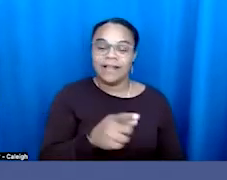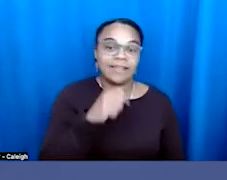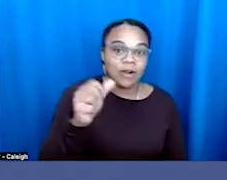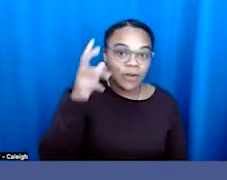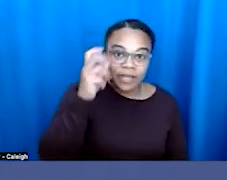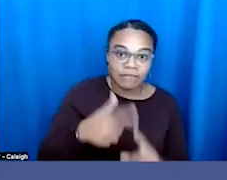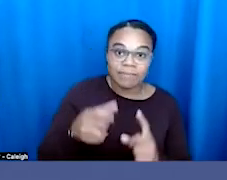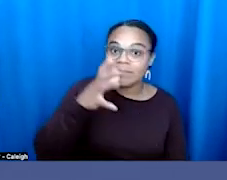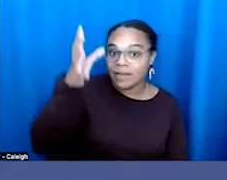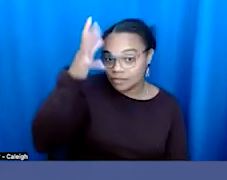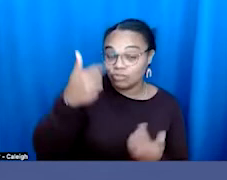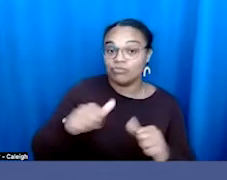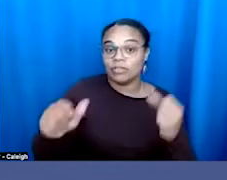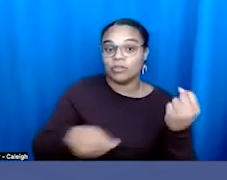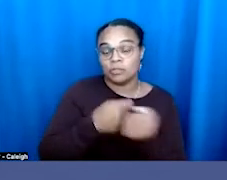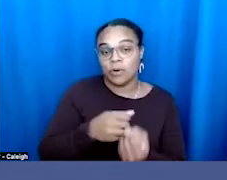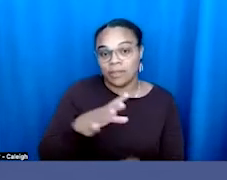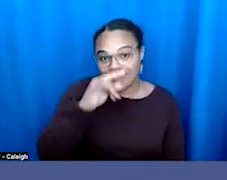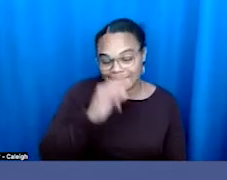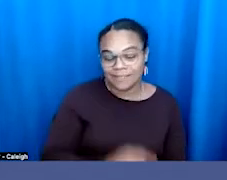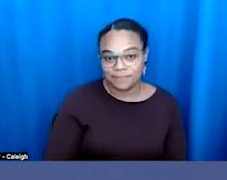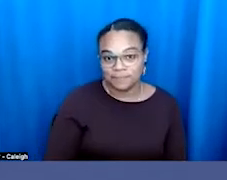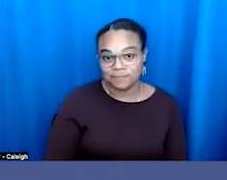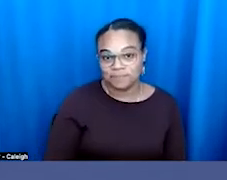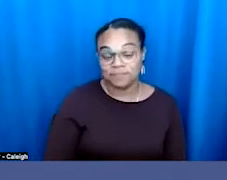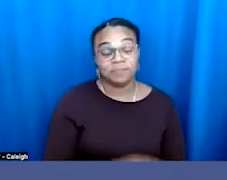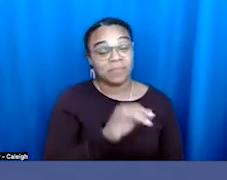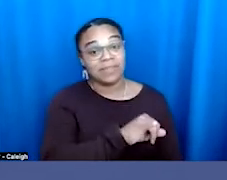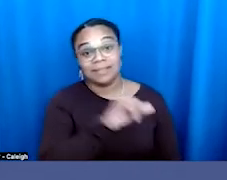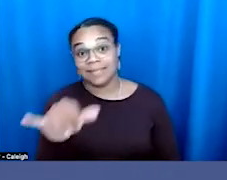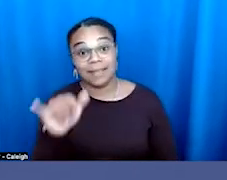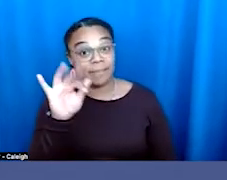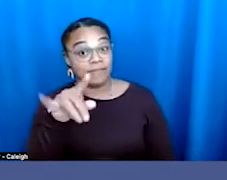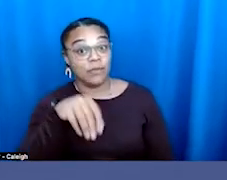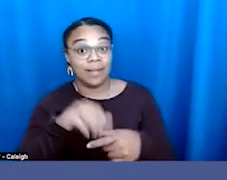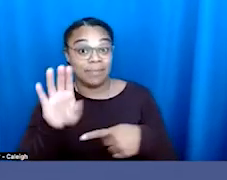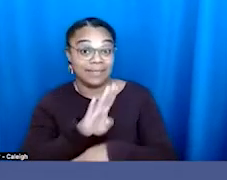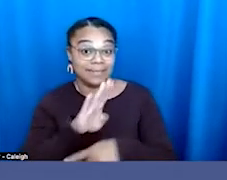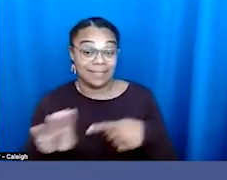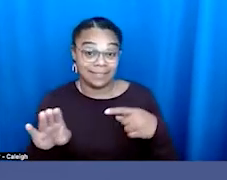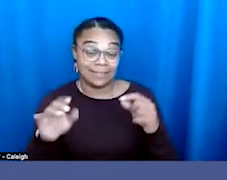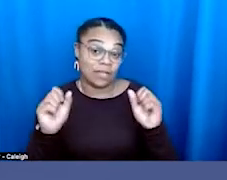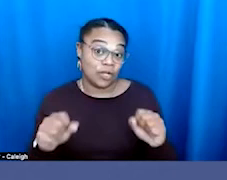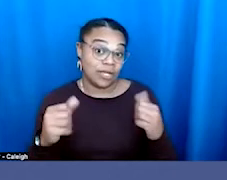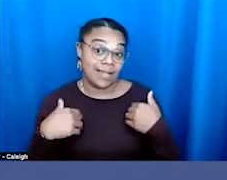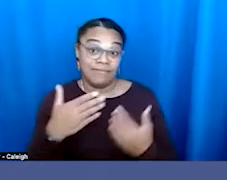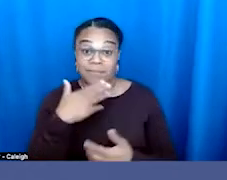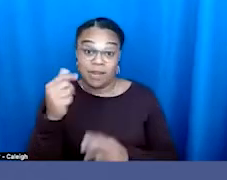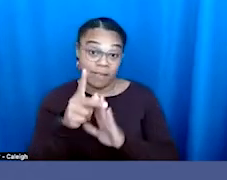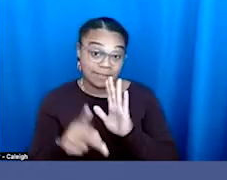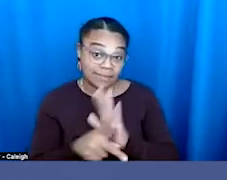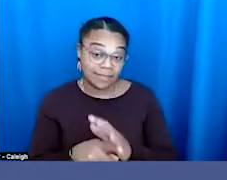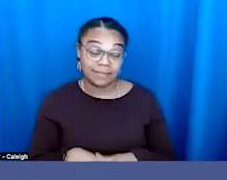support their kid. And the same is if you're in a business that could just have better policies that